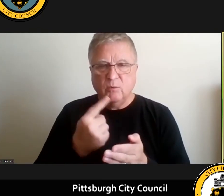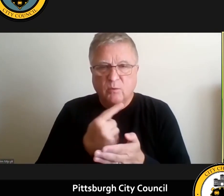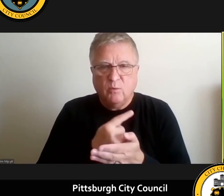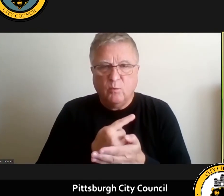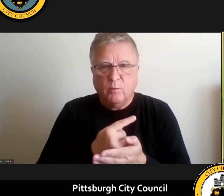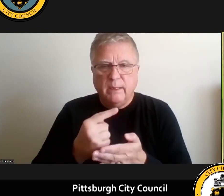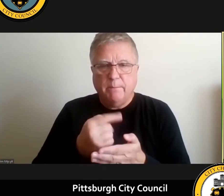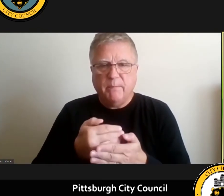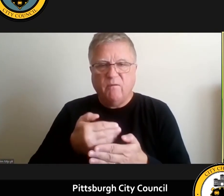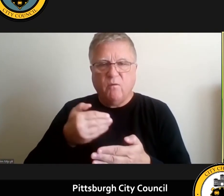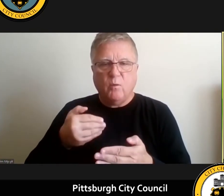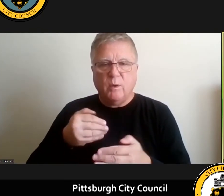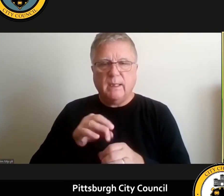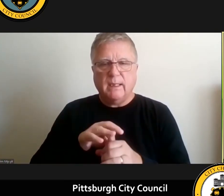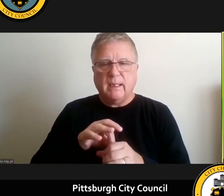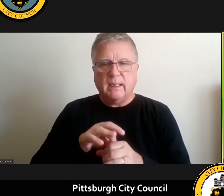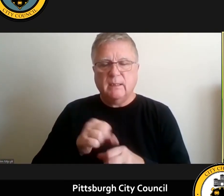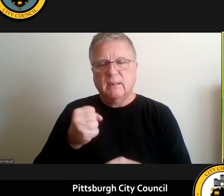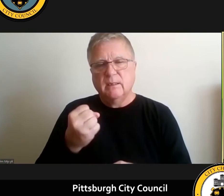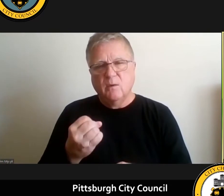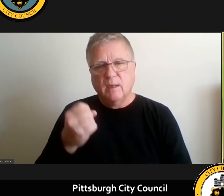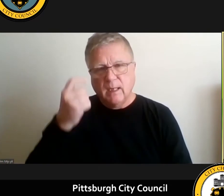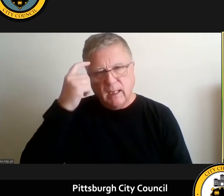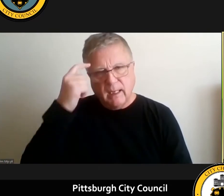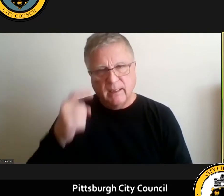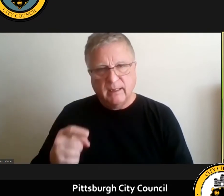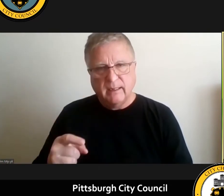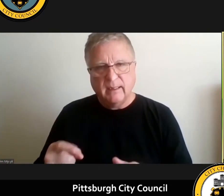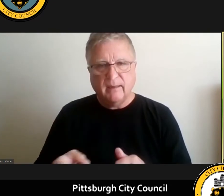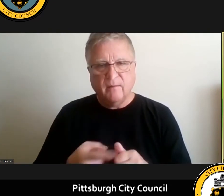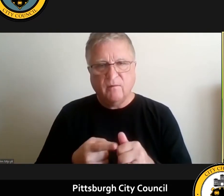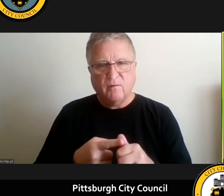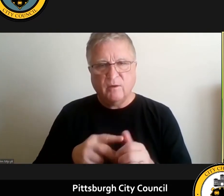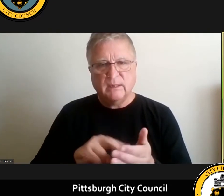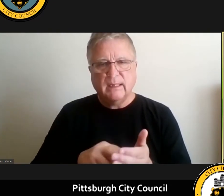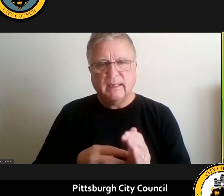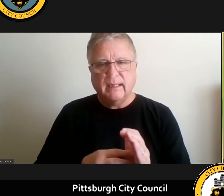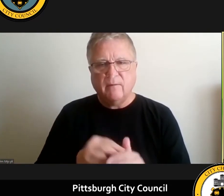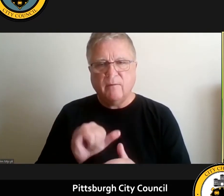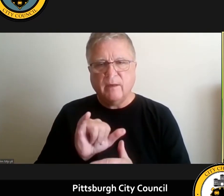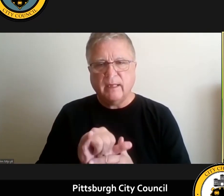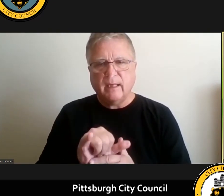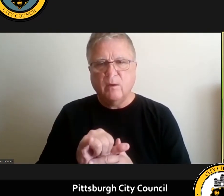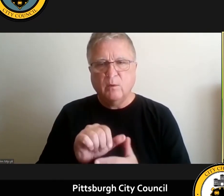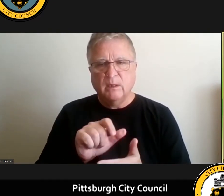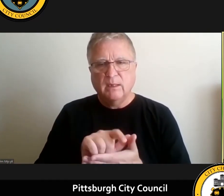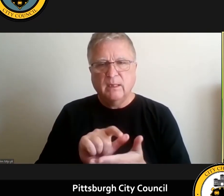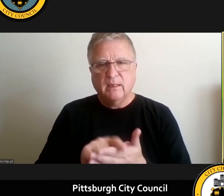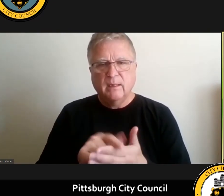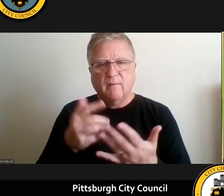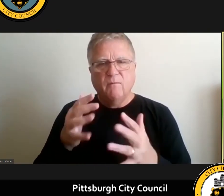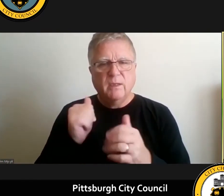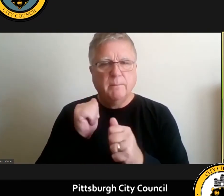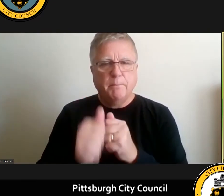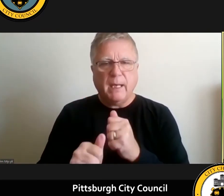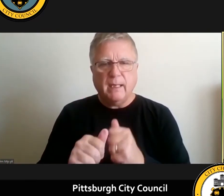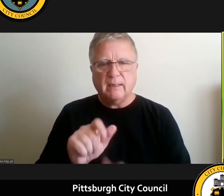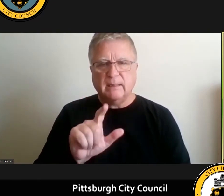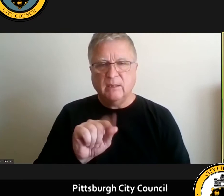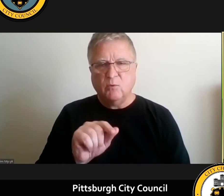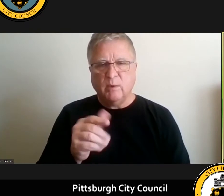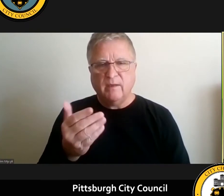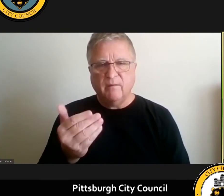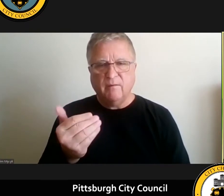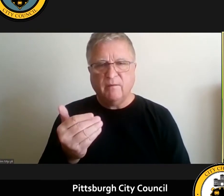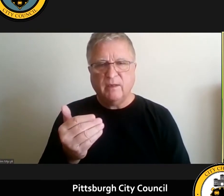um so i think that the initial intent uh when the legislation was passed in 2015 was to um